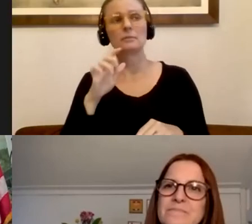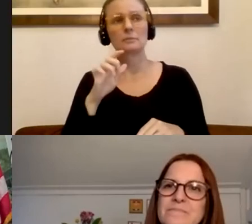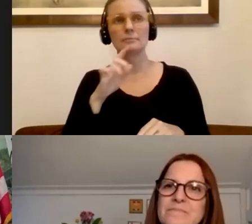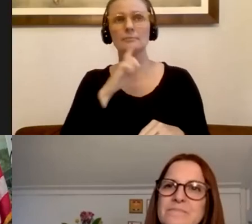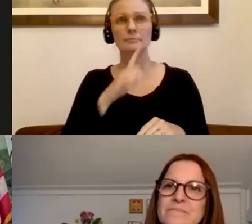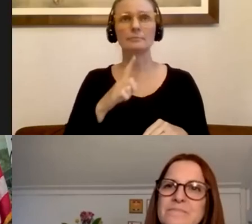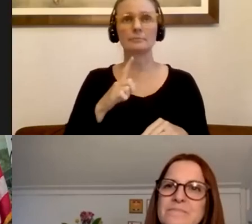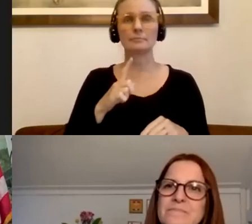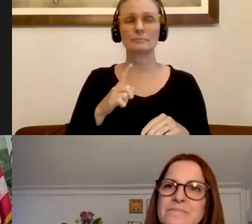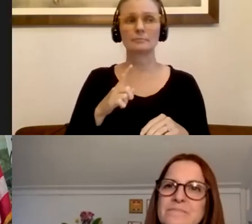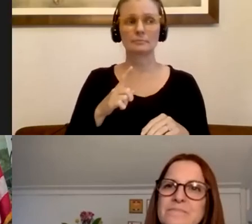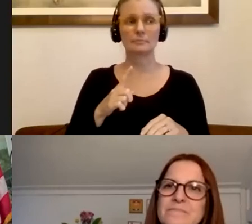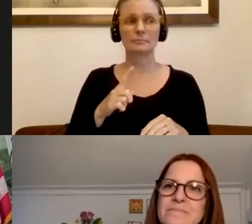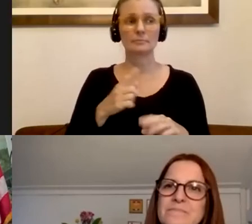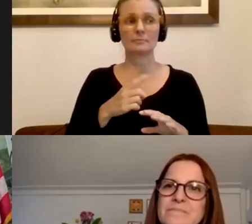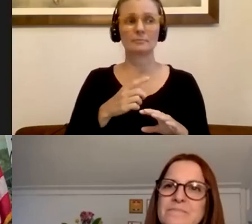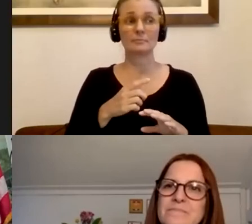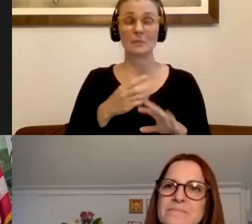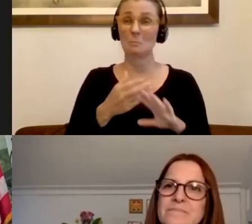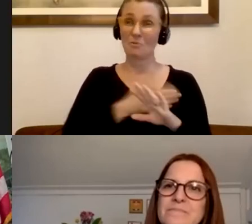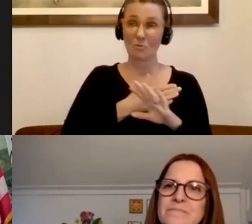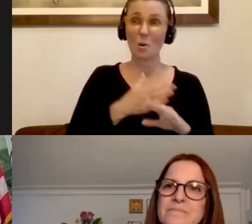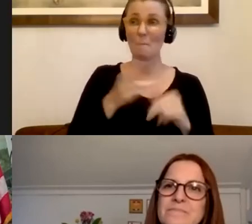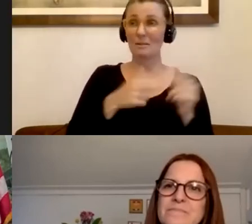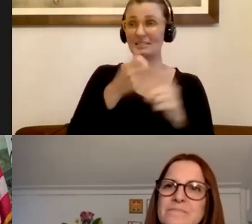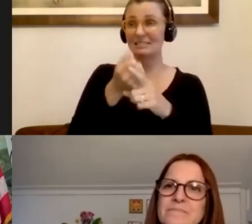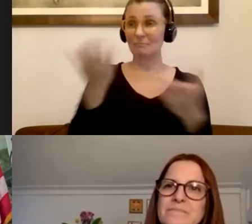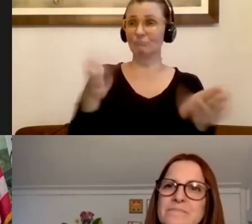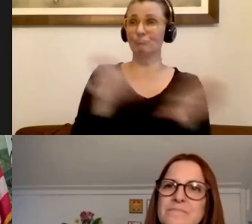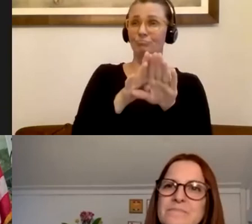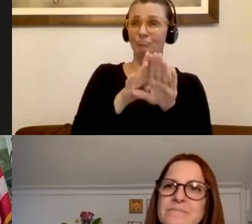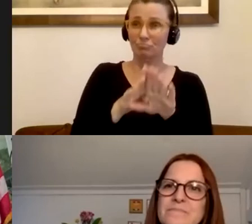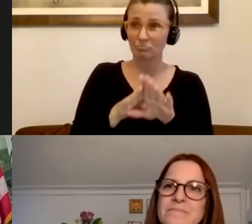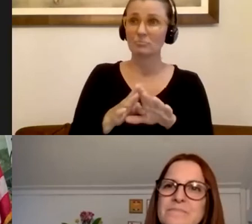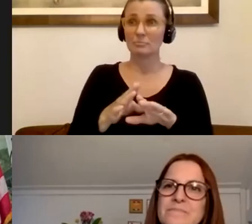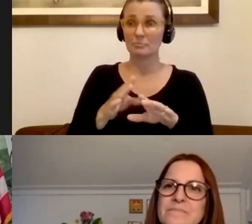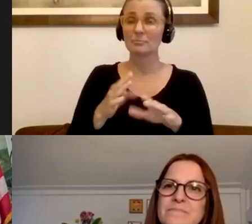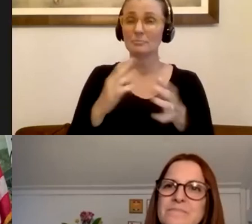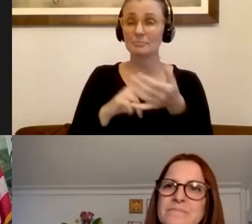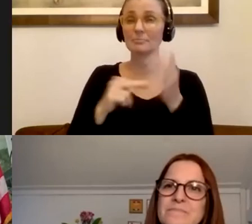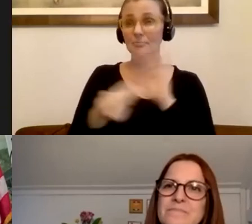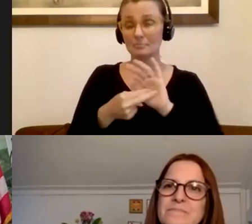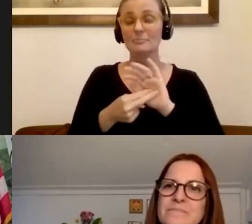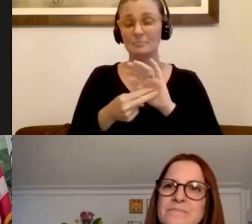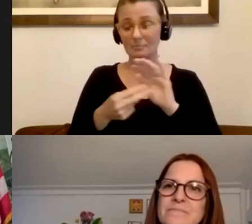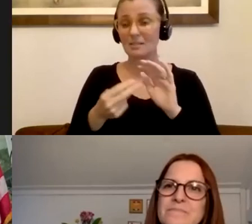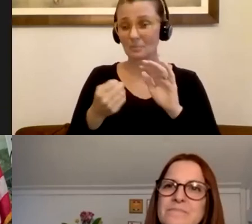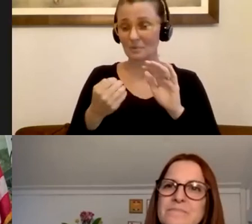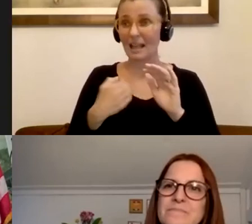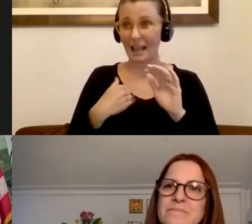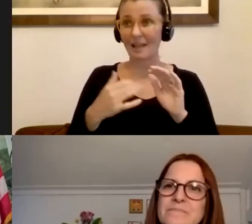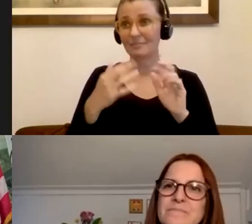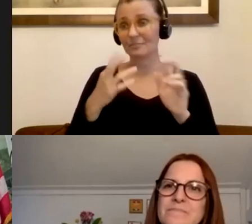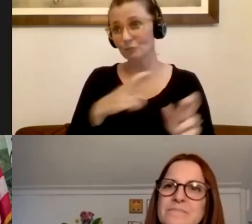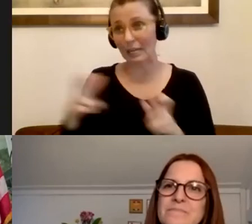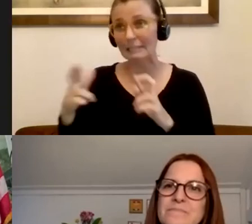in advance of even having the quarantine that building, Cindy and Doug and their teams have been doing outreach to those facilities, making sure they're abiding by advanced protocols and